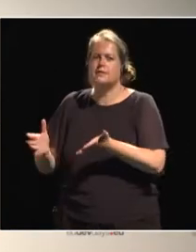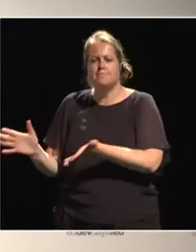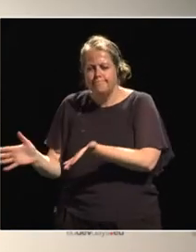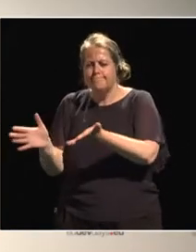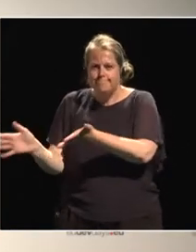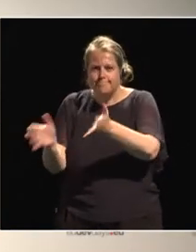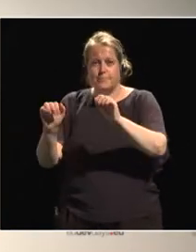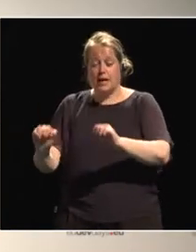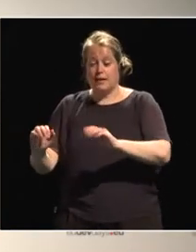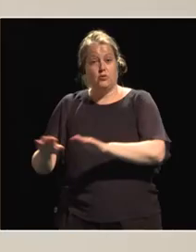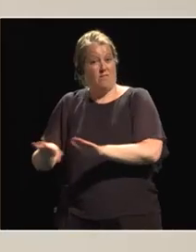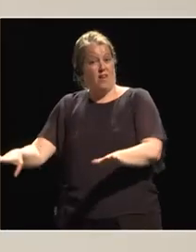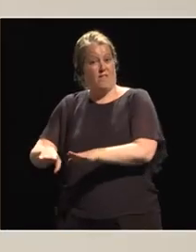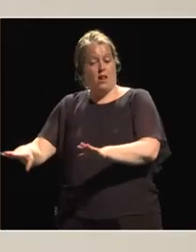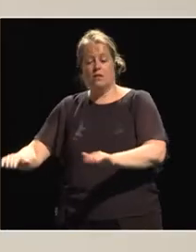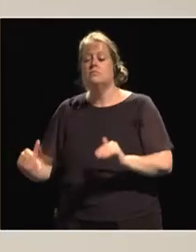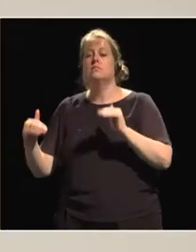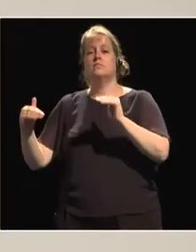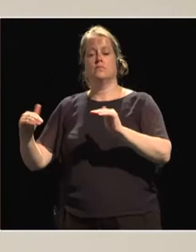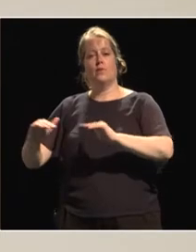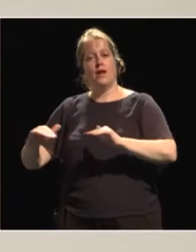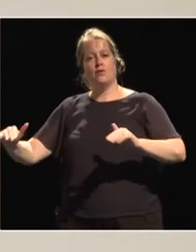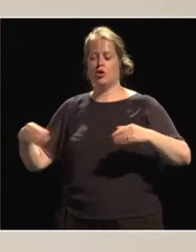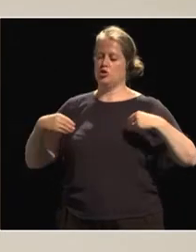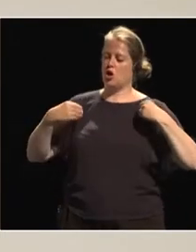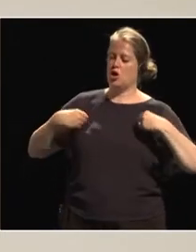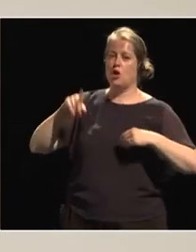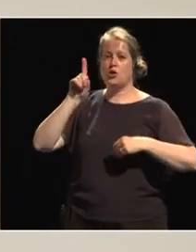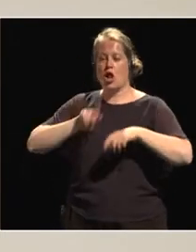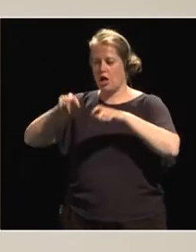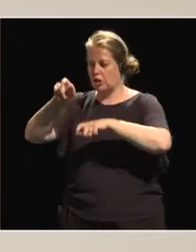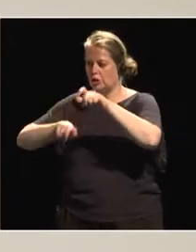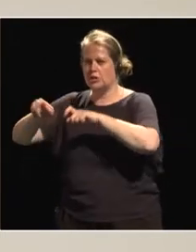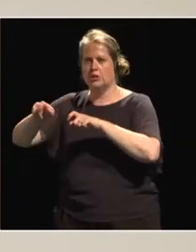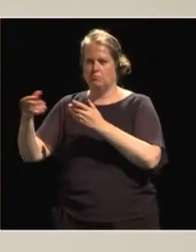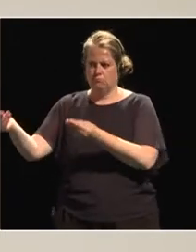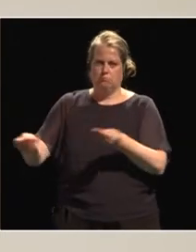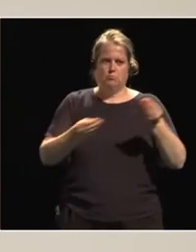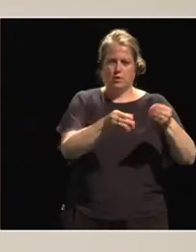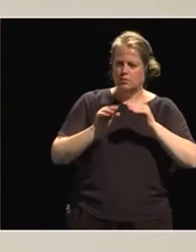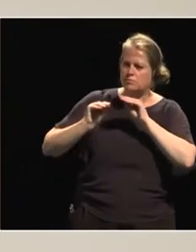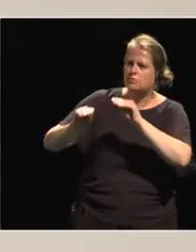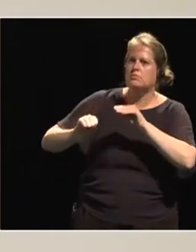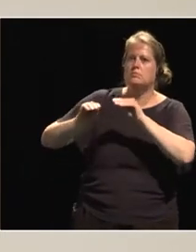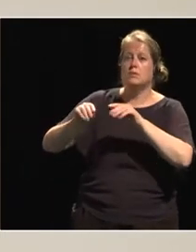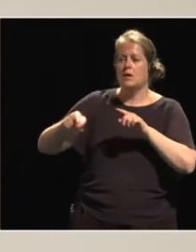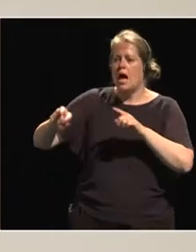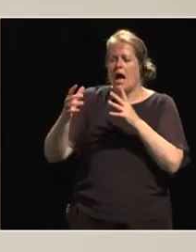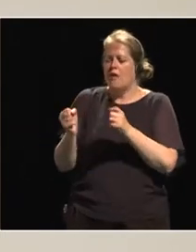second level, young girls, school leaders, they have enormous potential for rural areas,